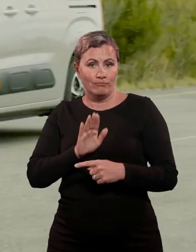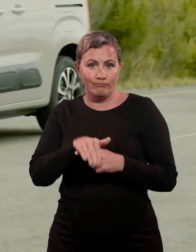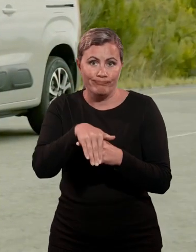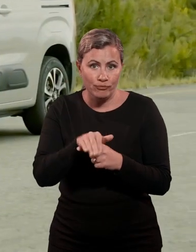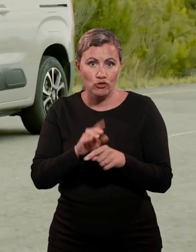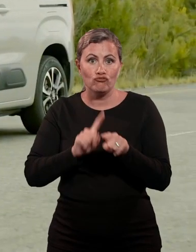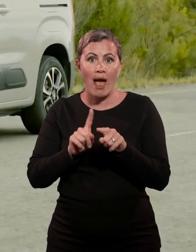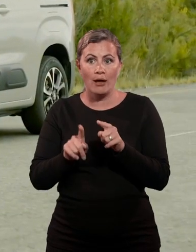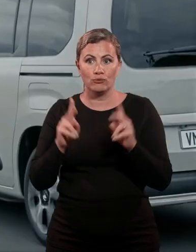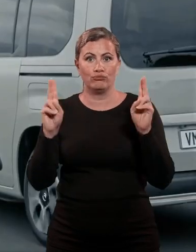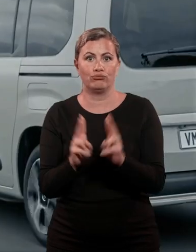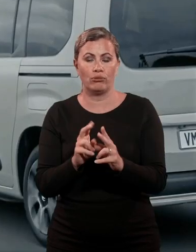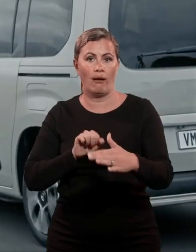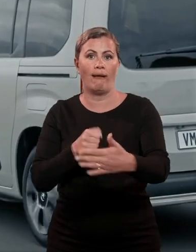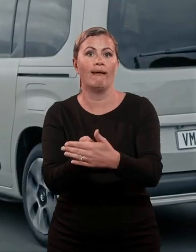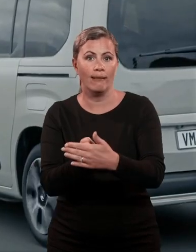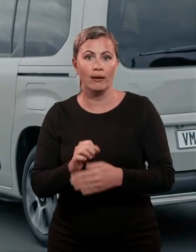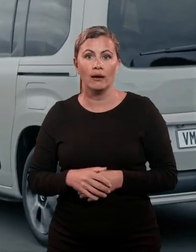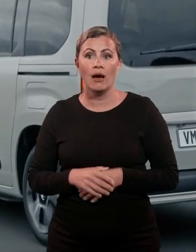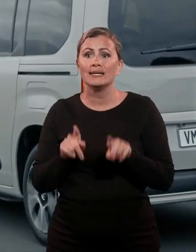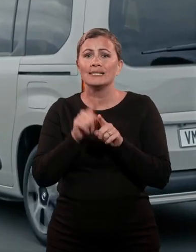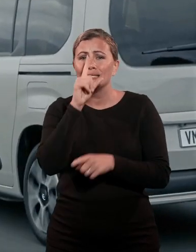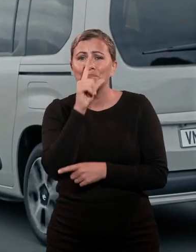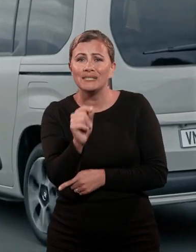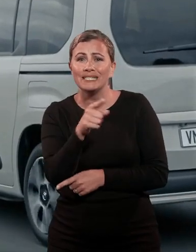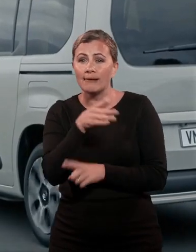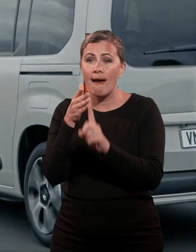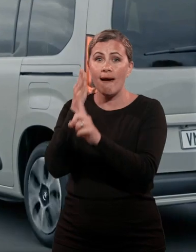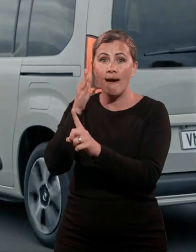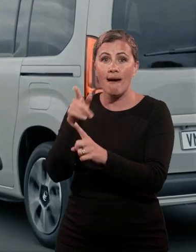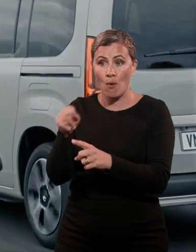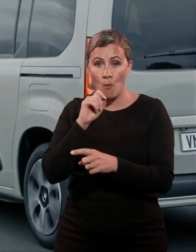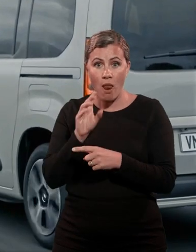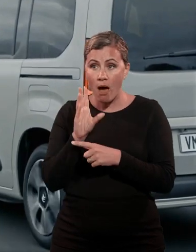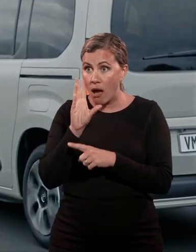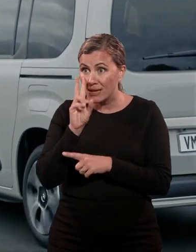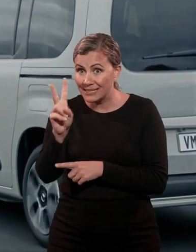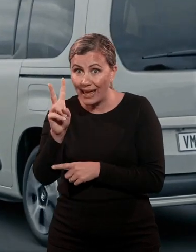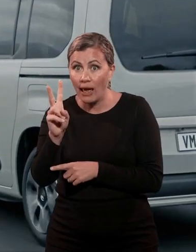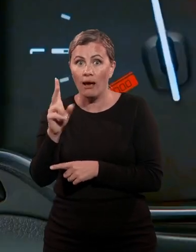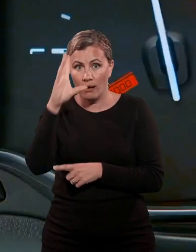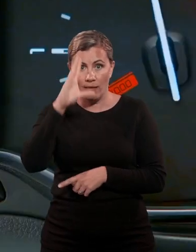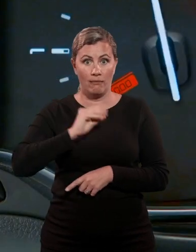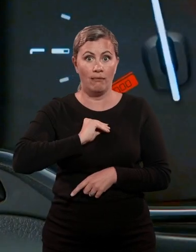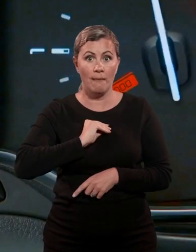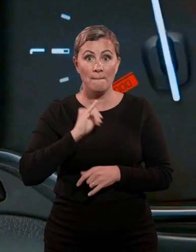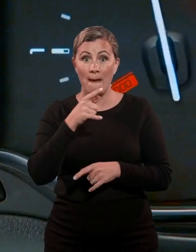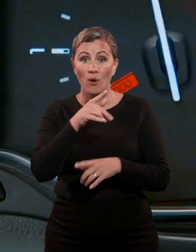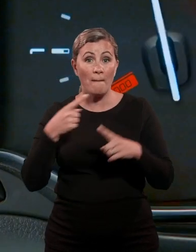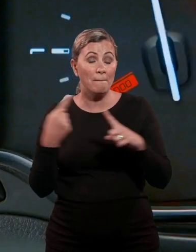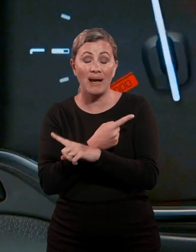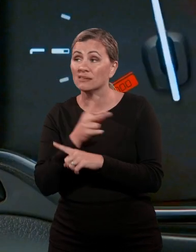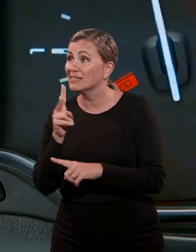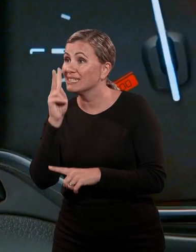And with the speed limit recognition system, your Berlingo will read the road signs and remind you on the 10-inch driver's display of the speed limit.